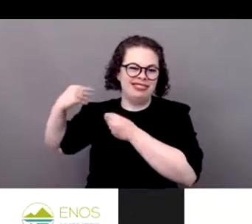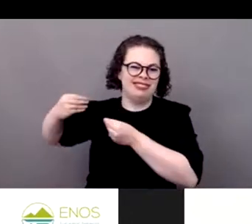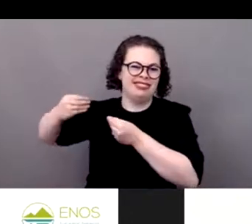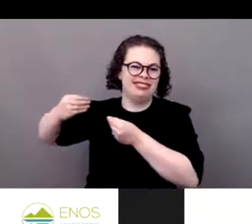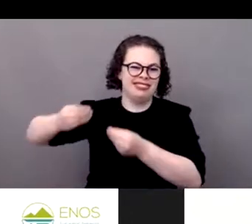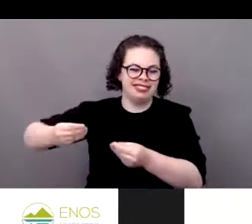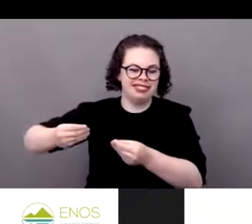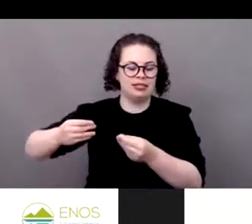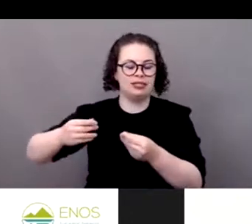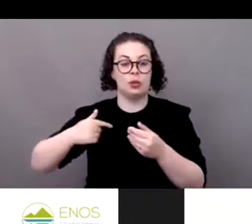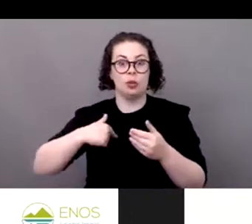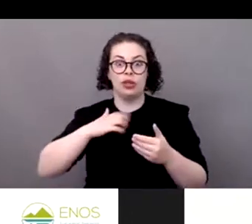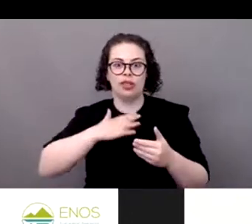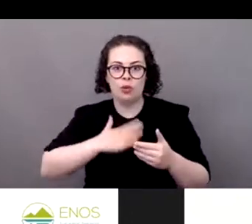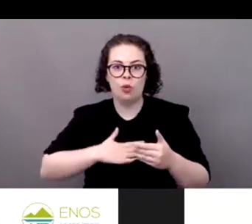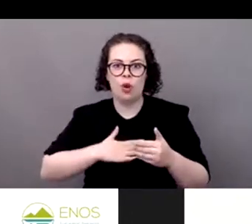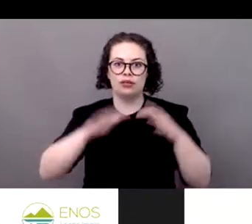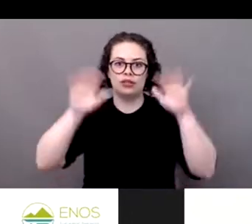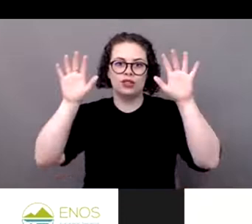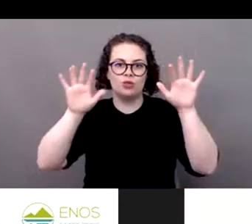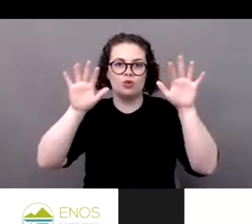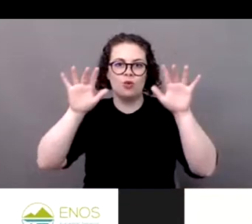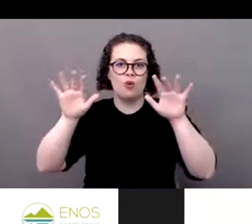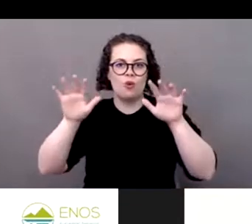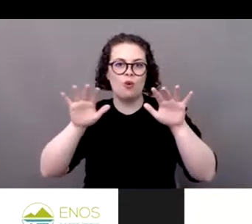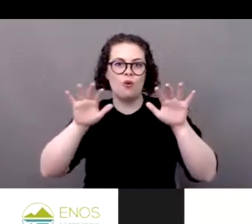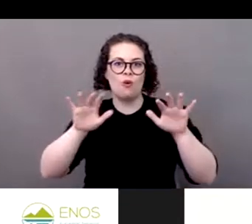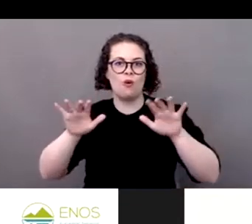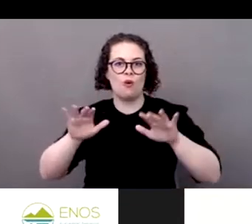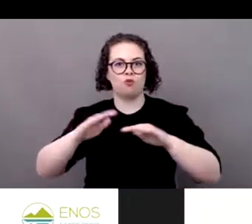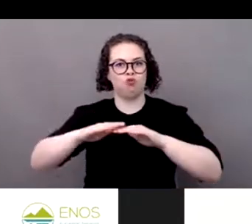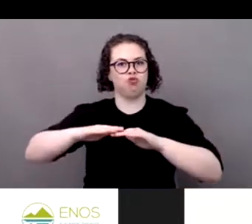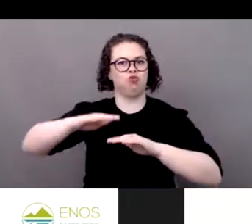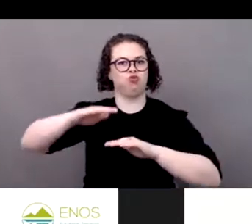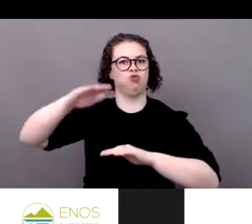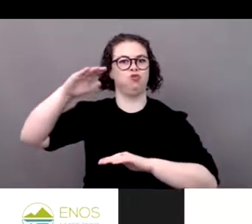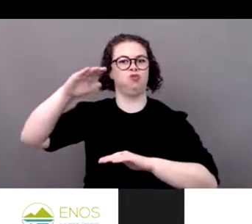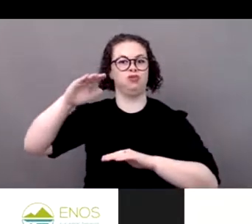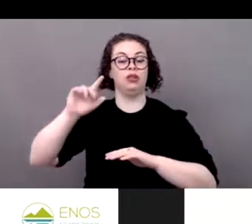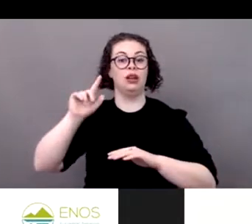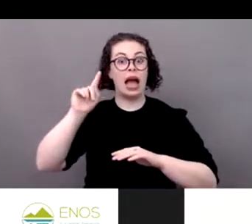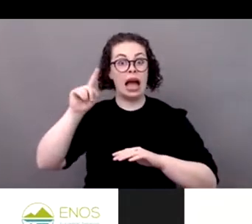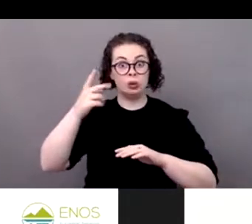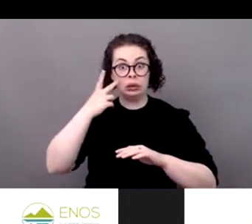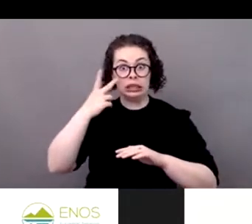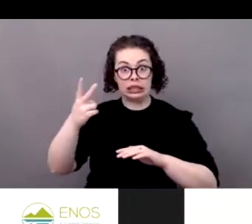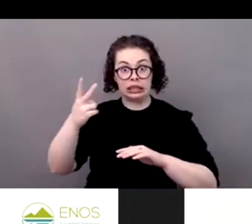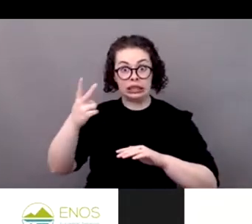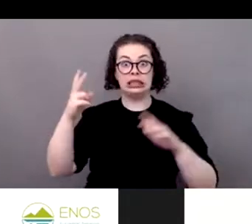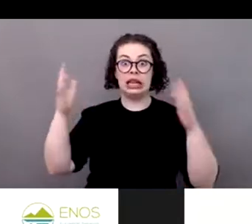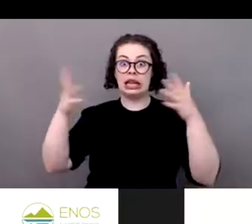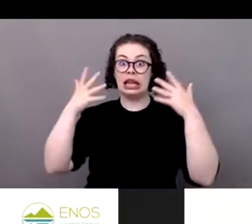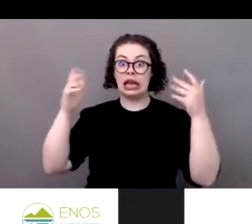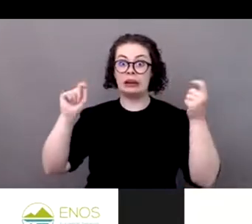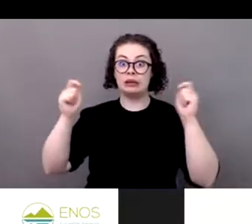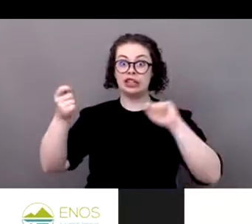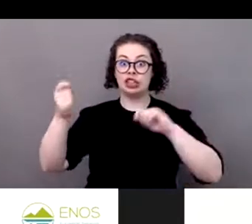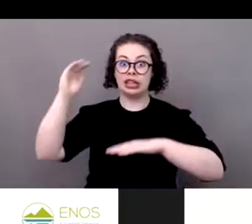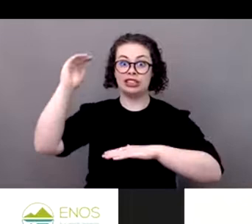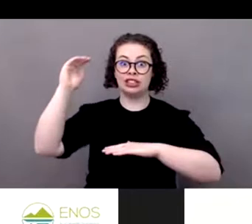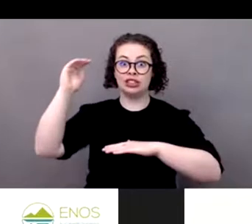when it comes to the impacts of climate change, it's very much visible when it comes to snow and winter and mountains.